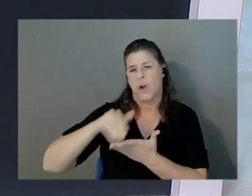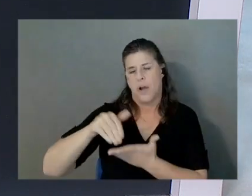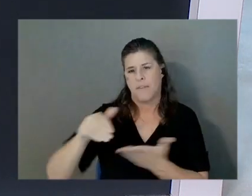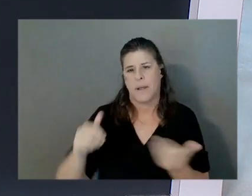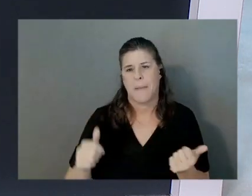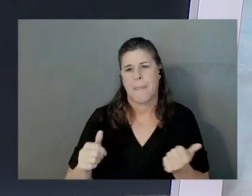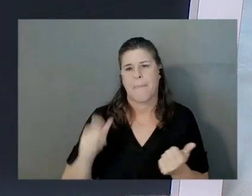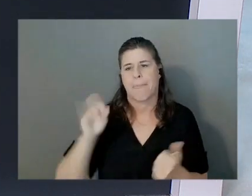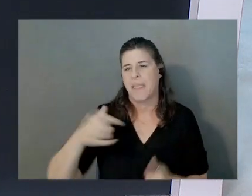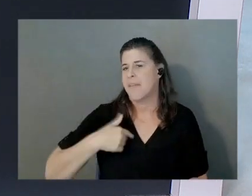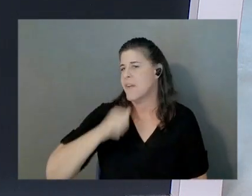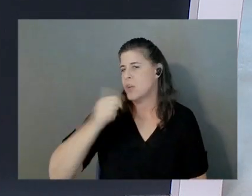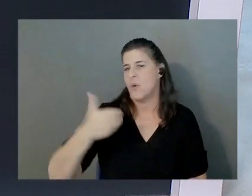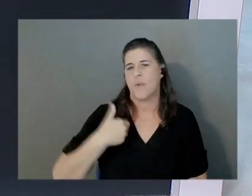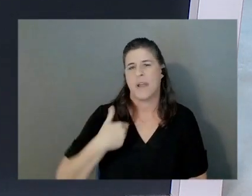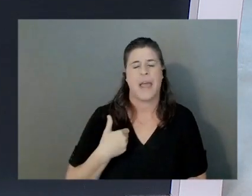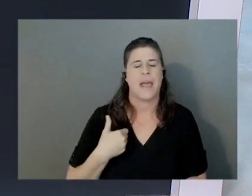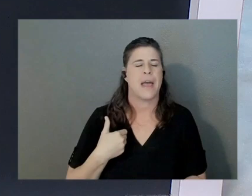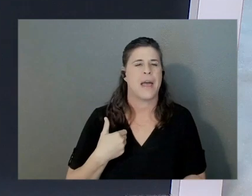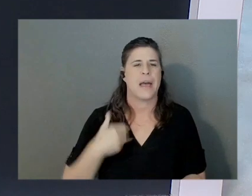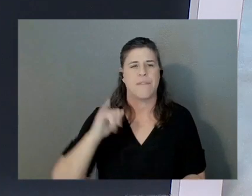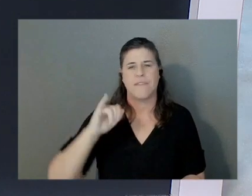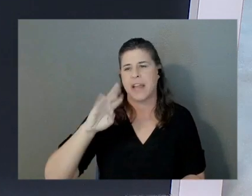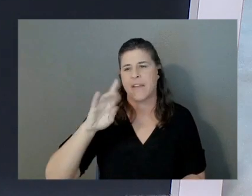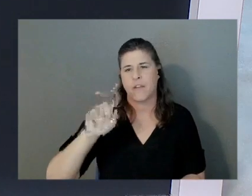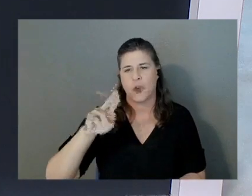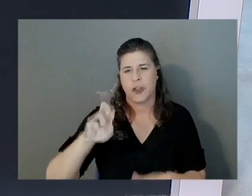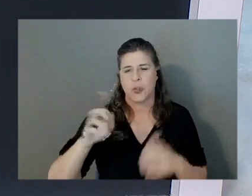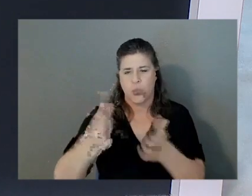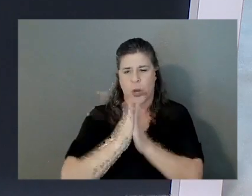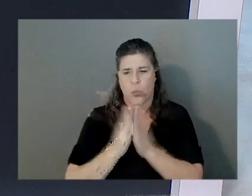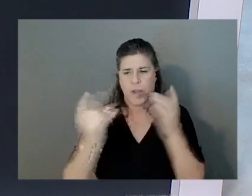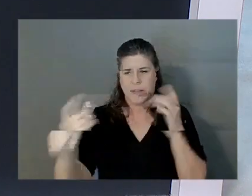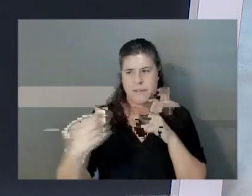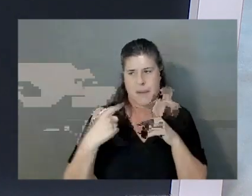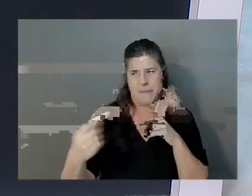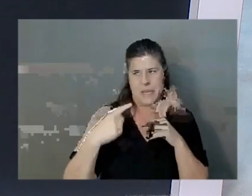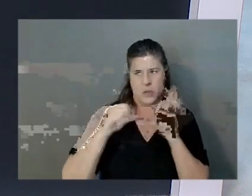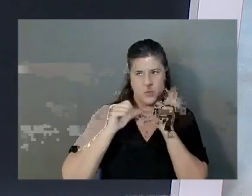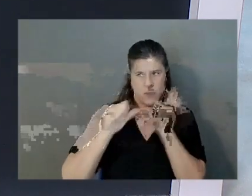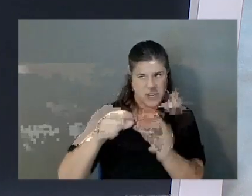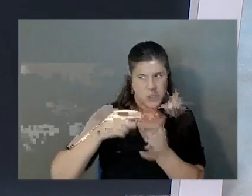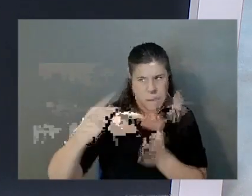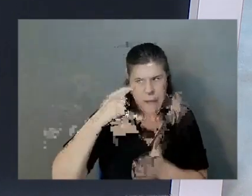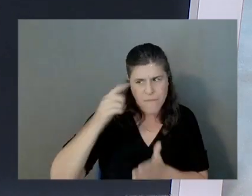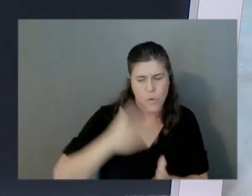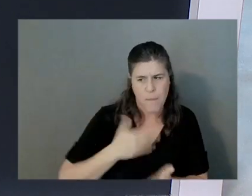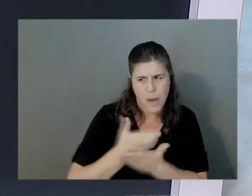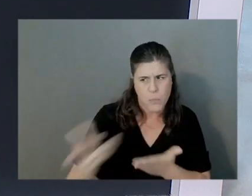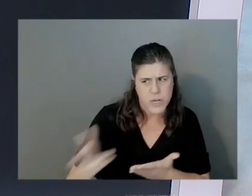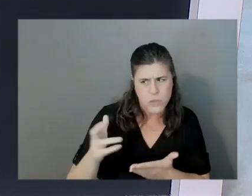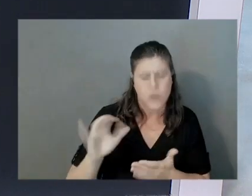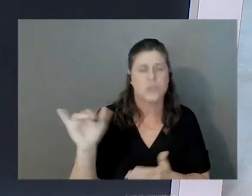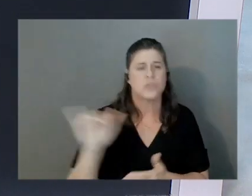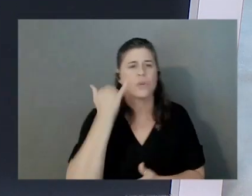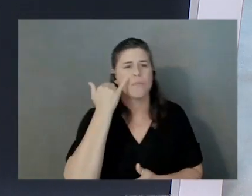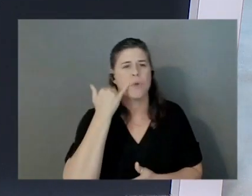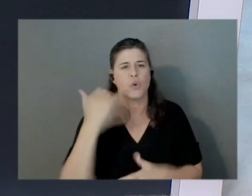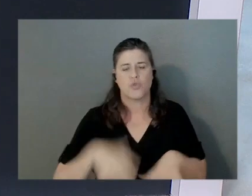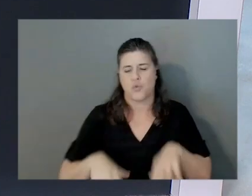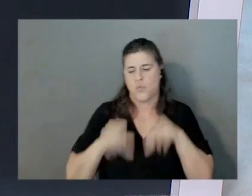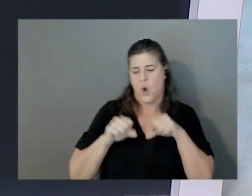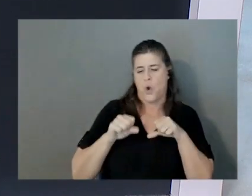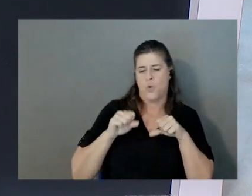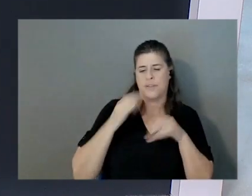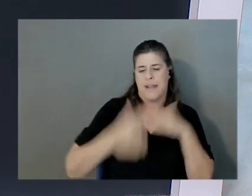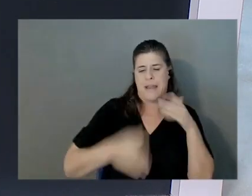don't have inference requests coming in, should I still continue to pay for my resources, right? So if you host an endpoint today with SageMaker real